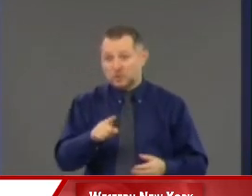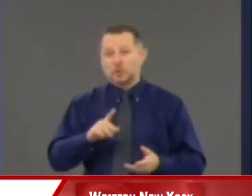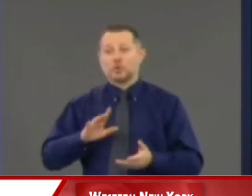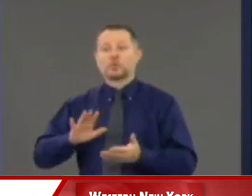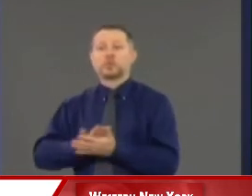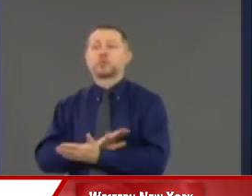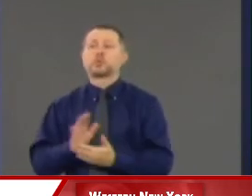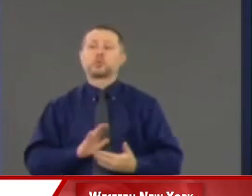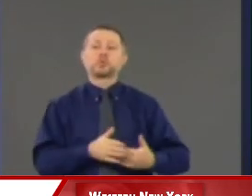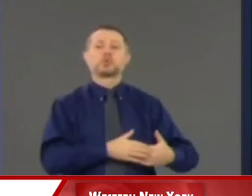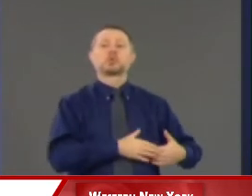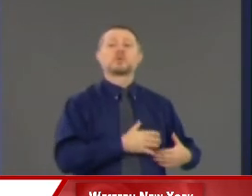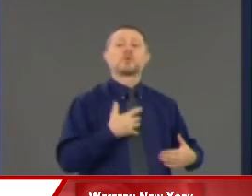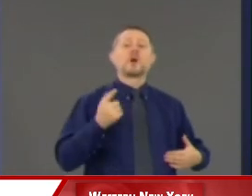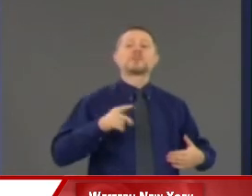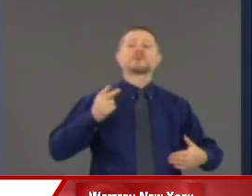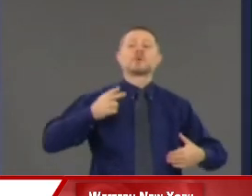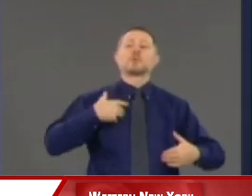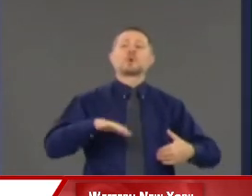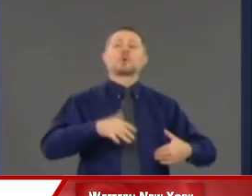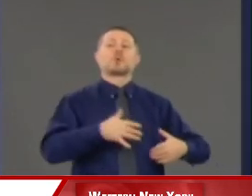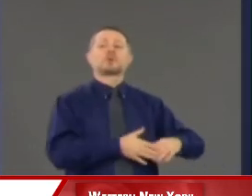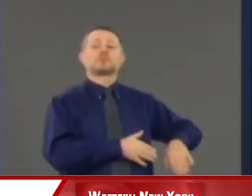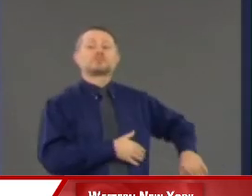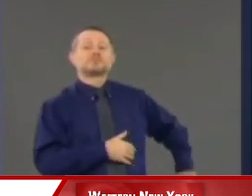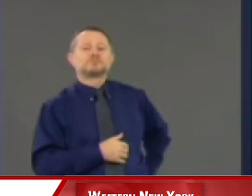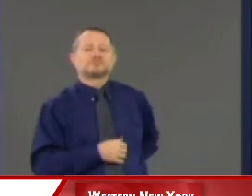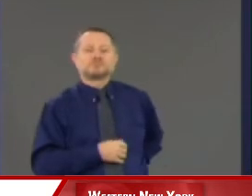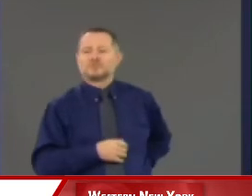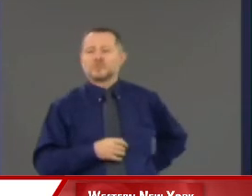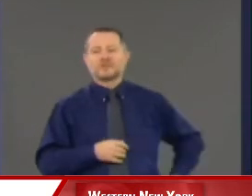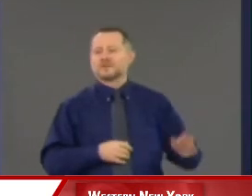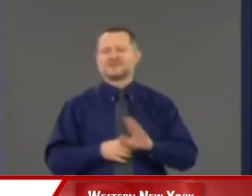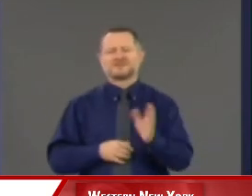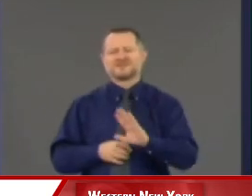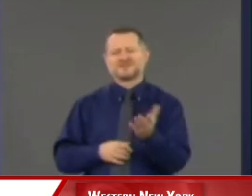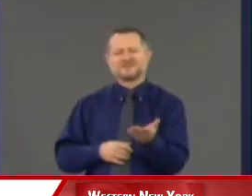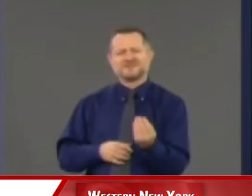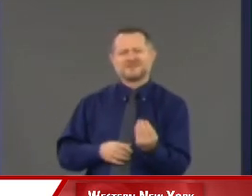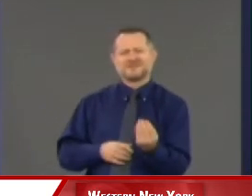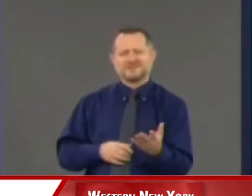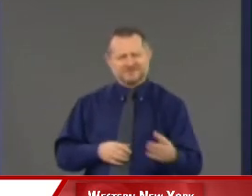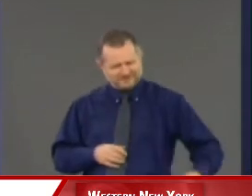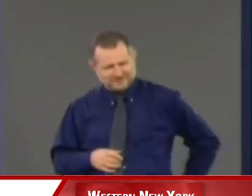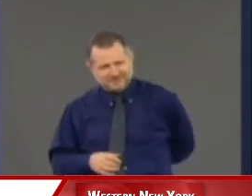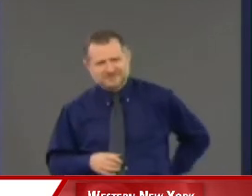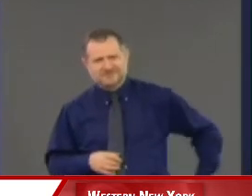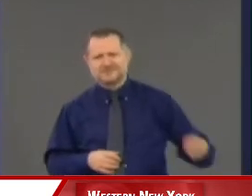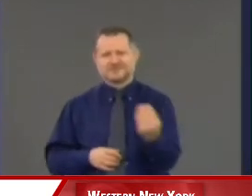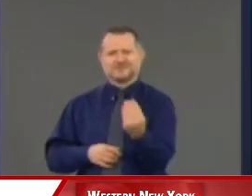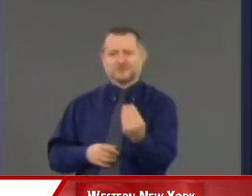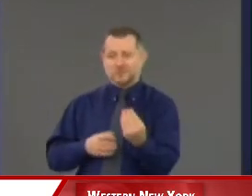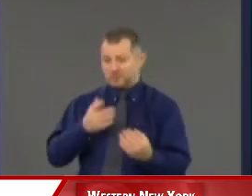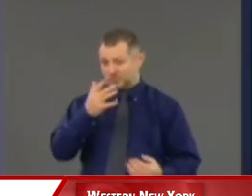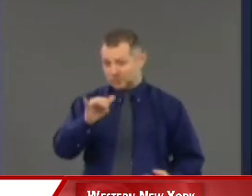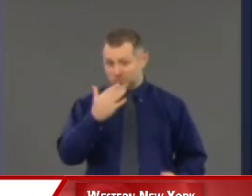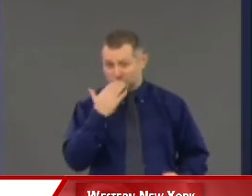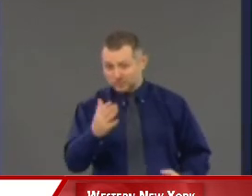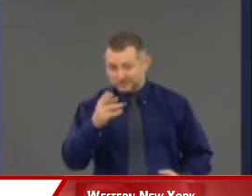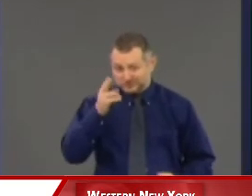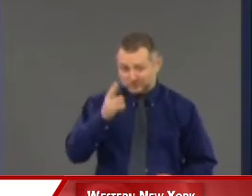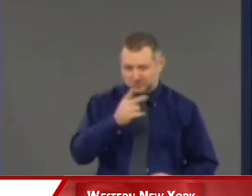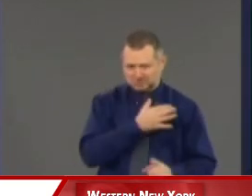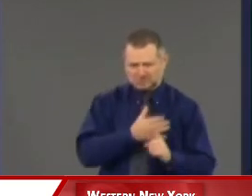their past disciplinary results were? Or, and by the way, if they're not bad, then